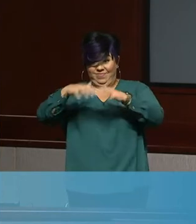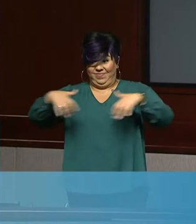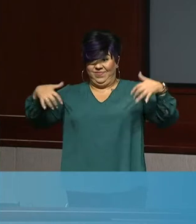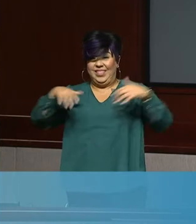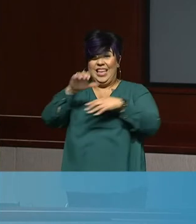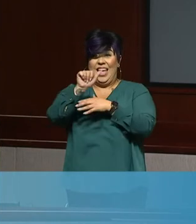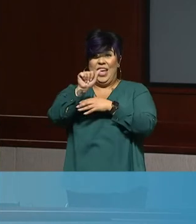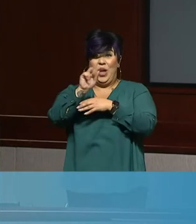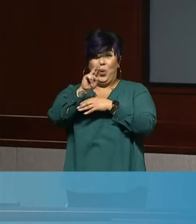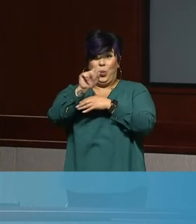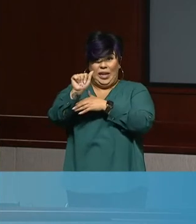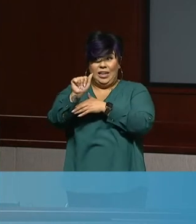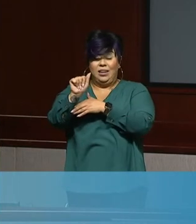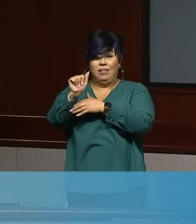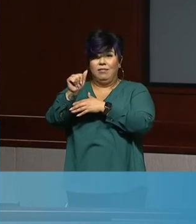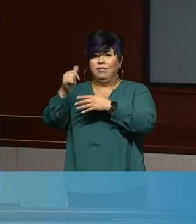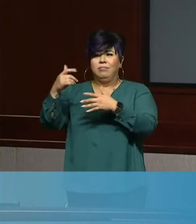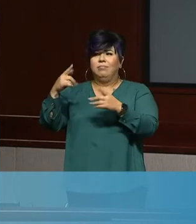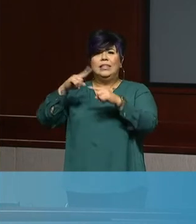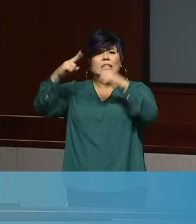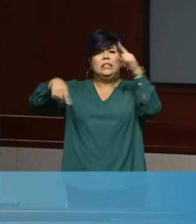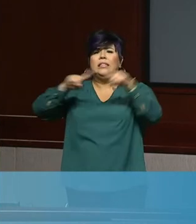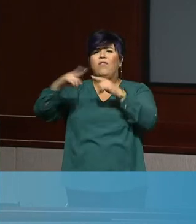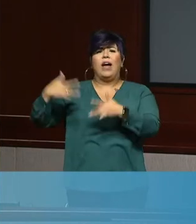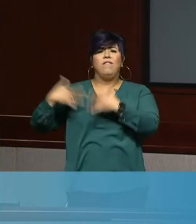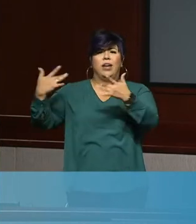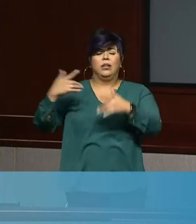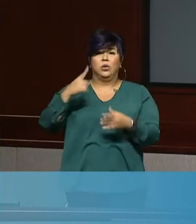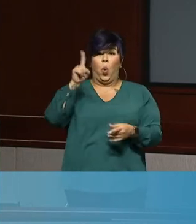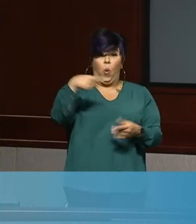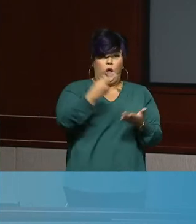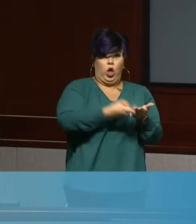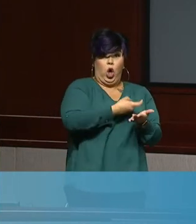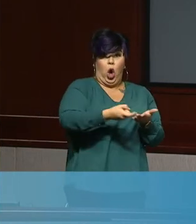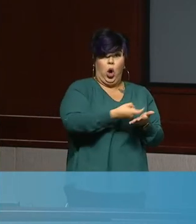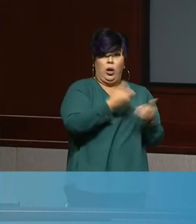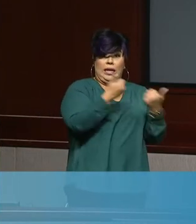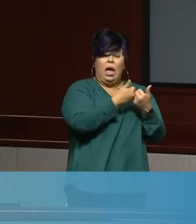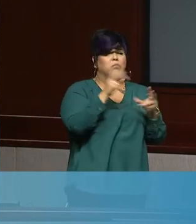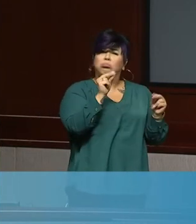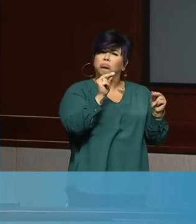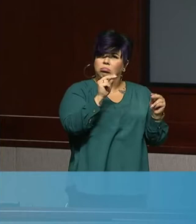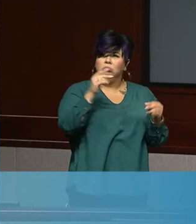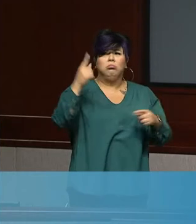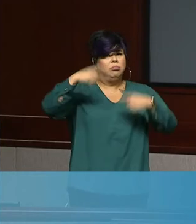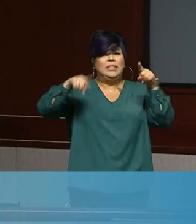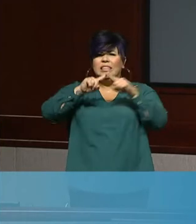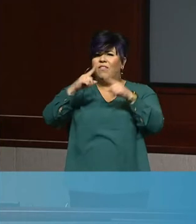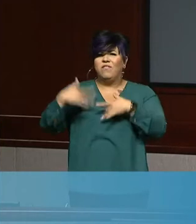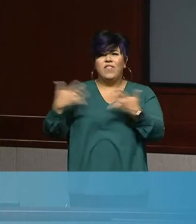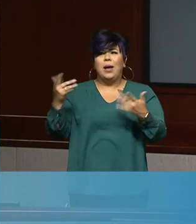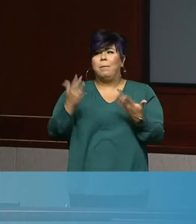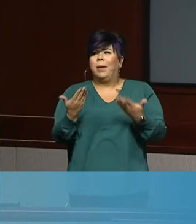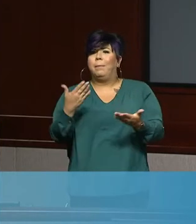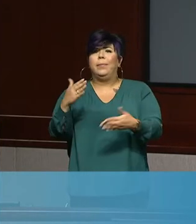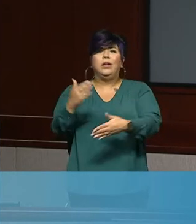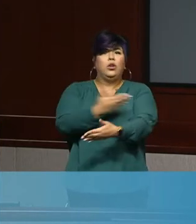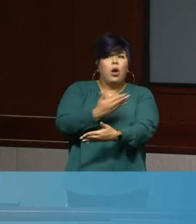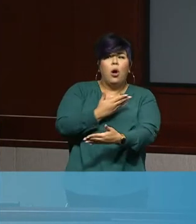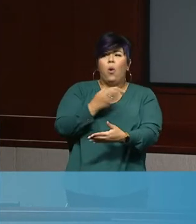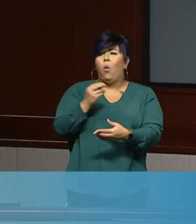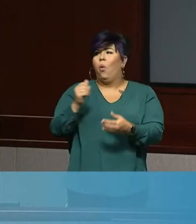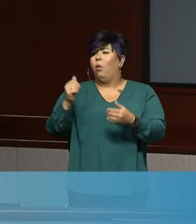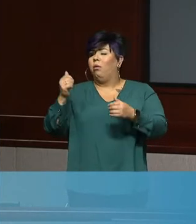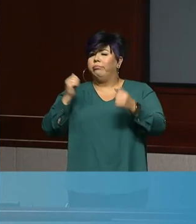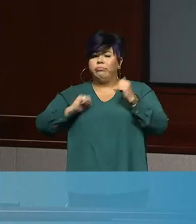Condors games, but these are hopefully concerts, the entire season of events at the